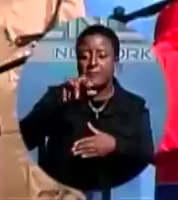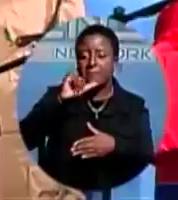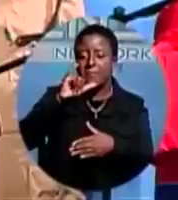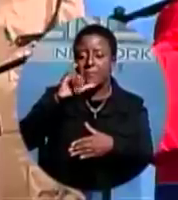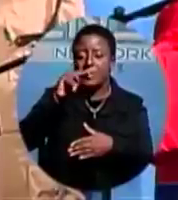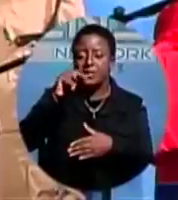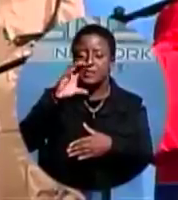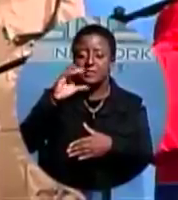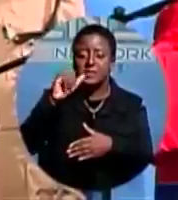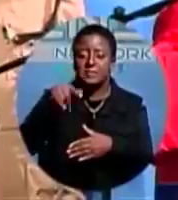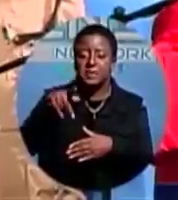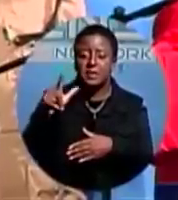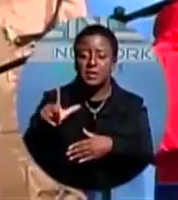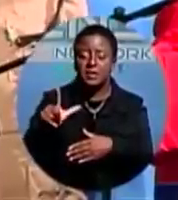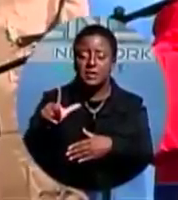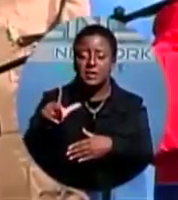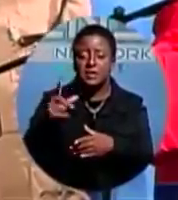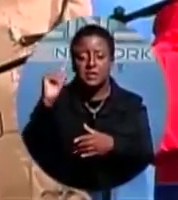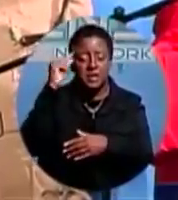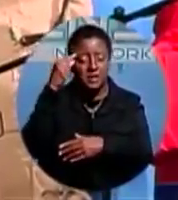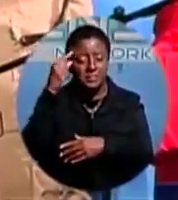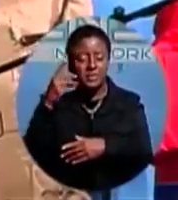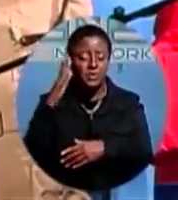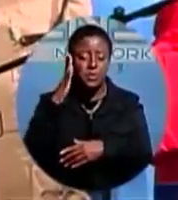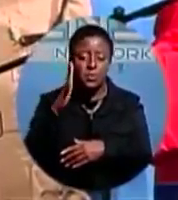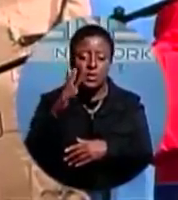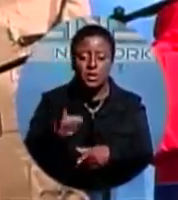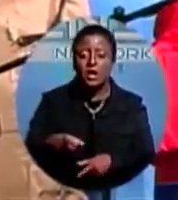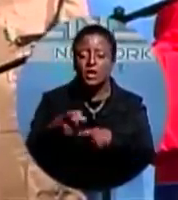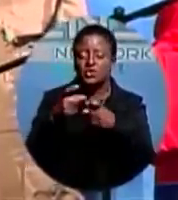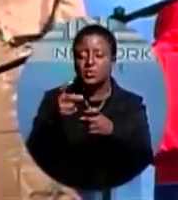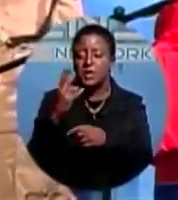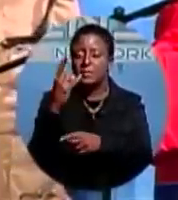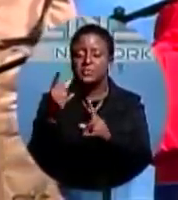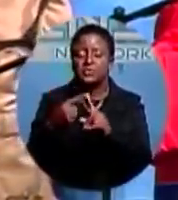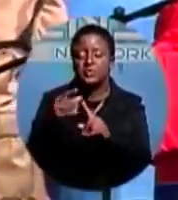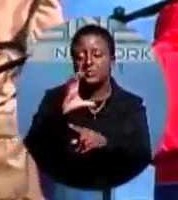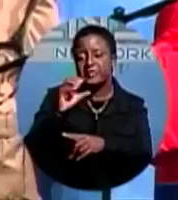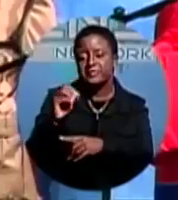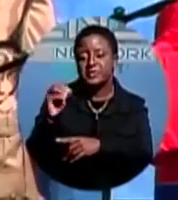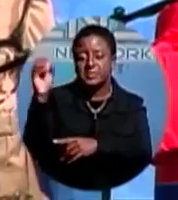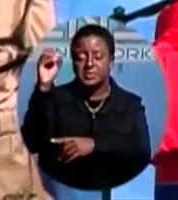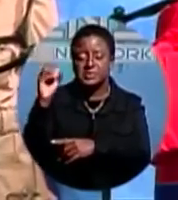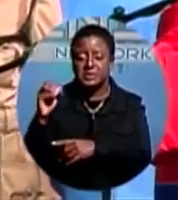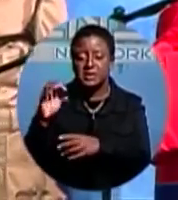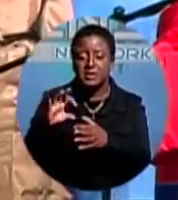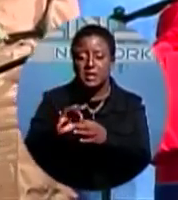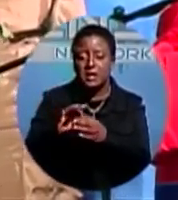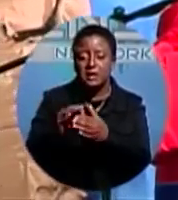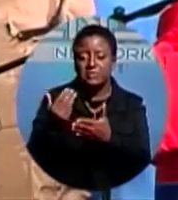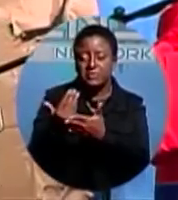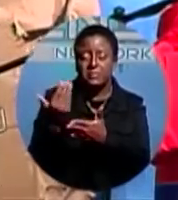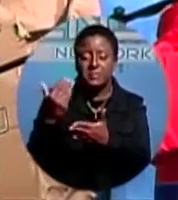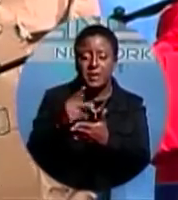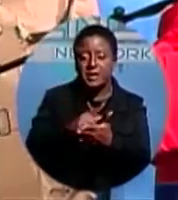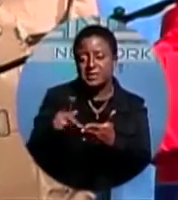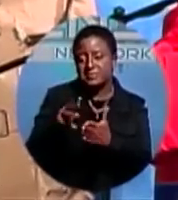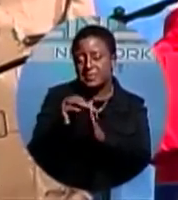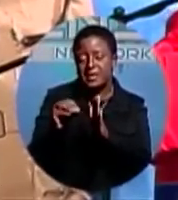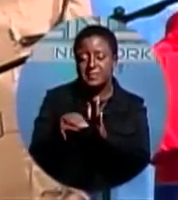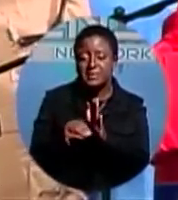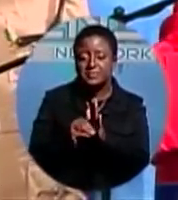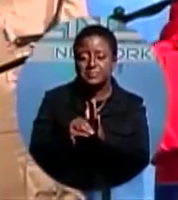that the government would contribute up to 50% of the arrears and interest payments that would be made directly to lending institutions